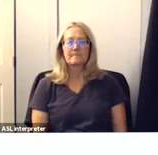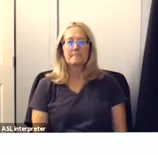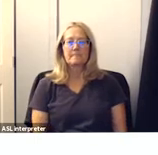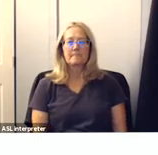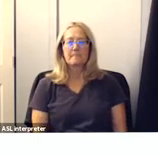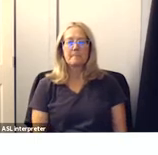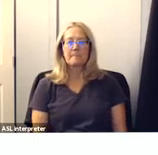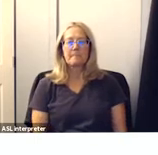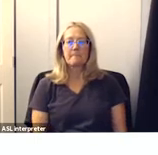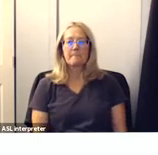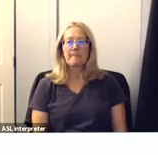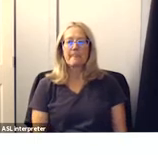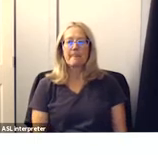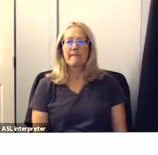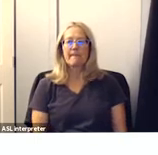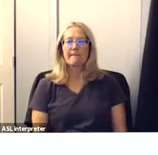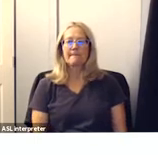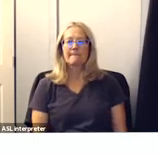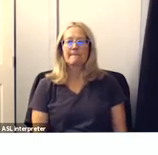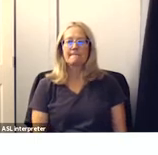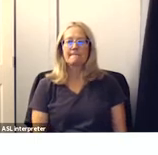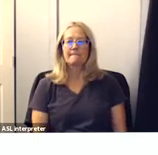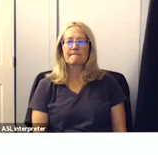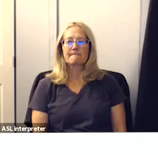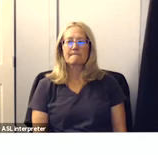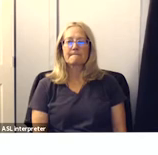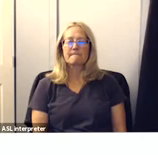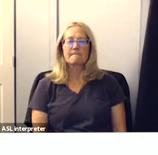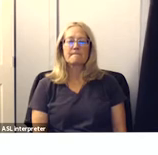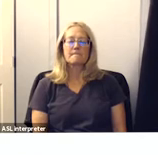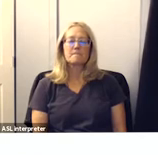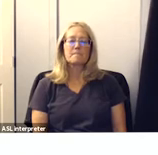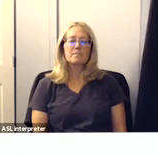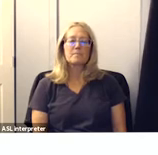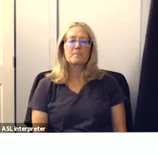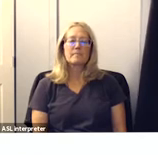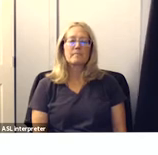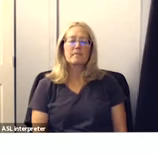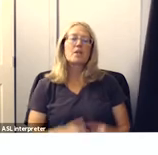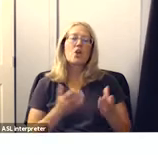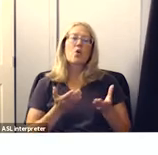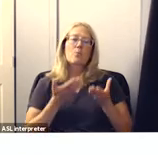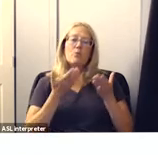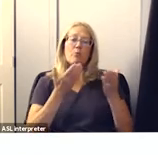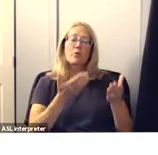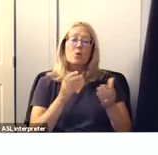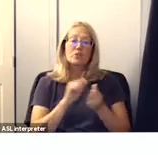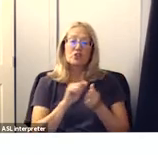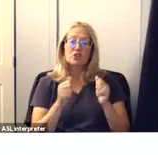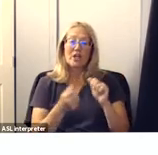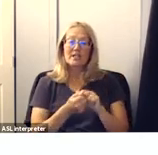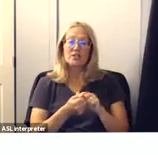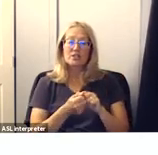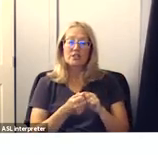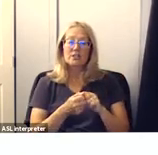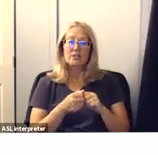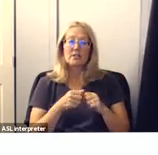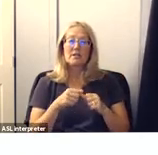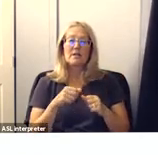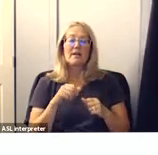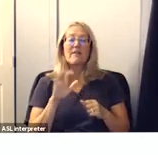so uh the exhibit um the proposed um changes to exhibit